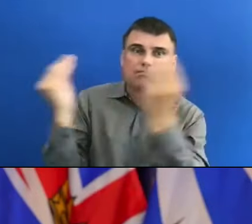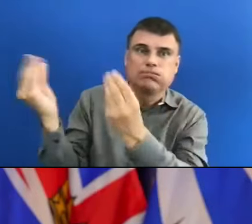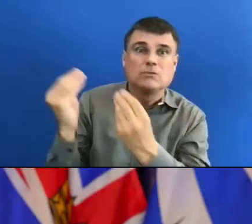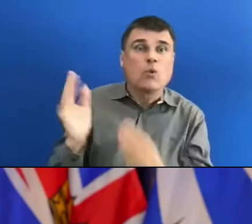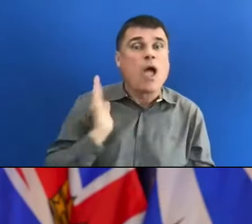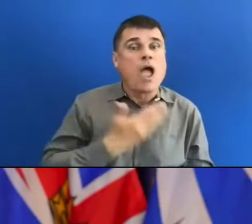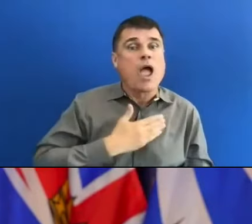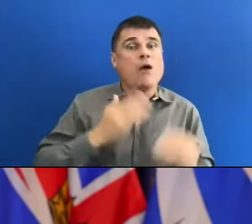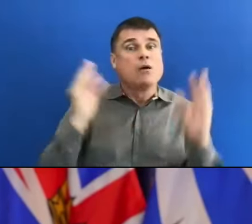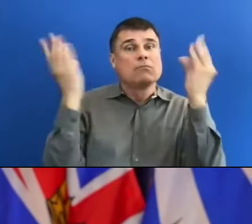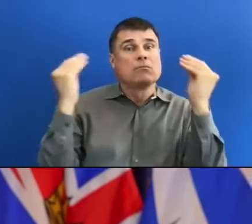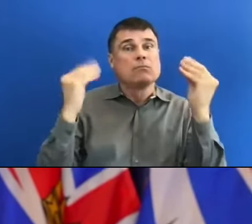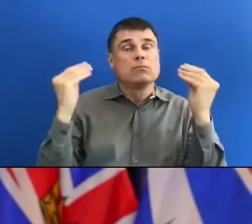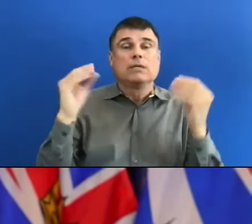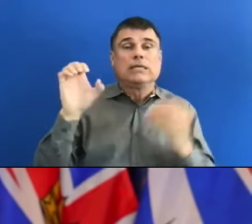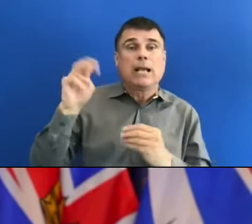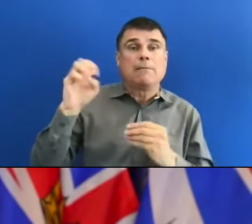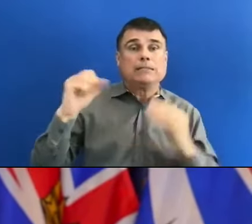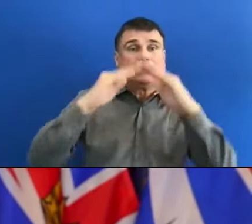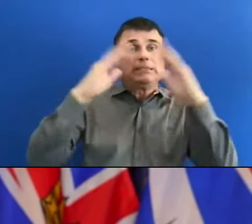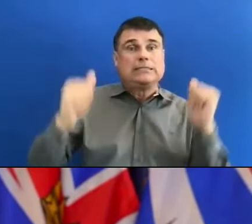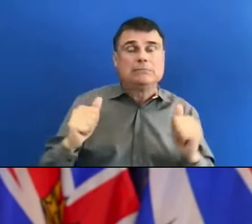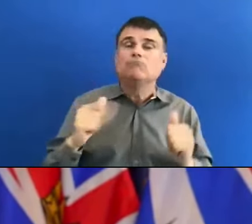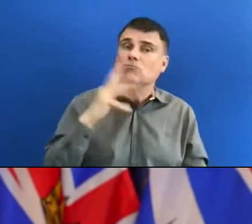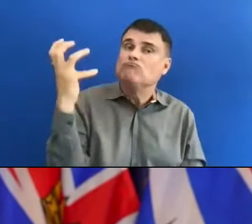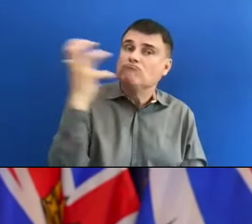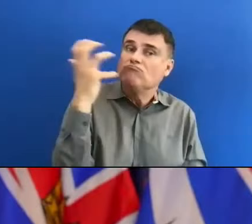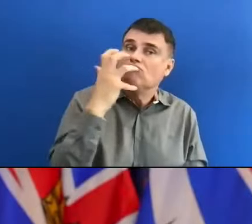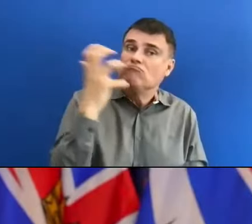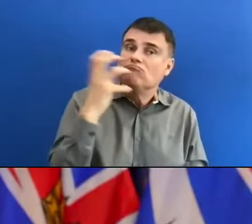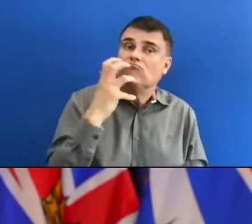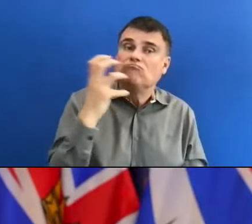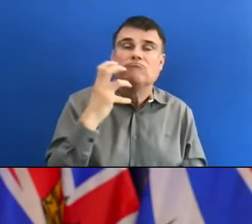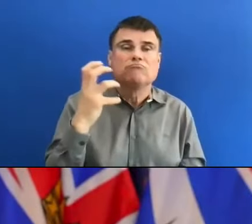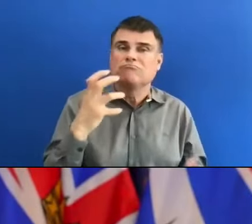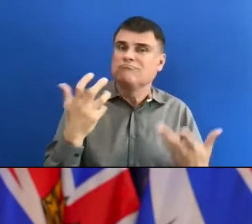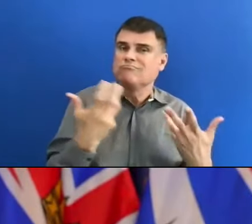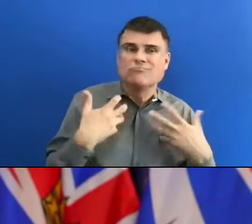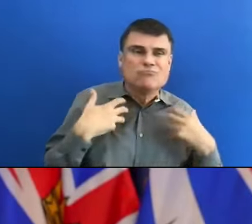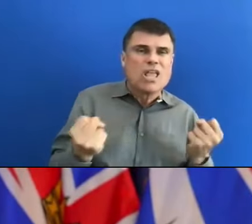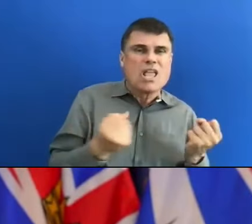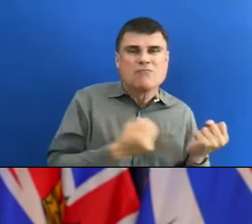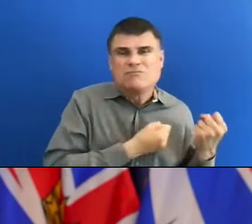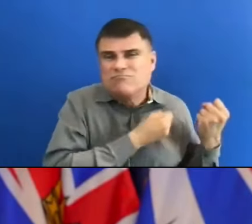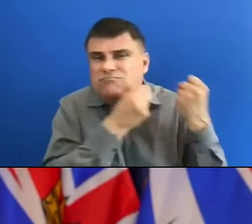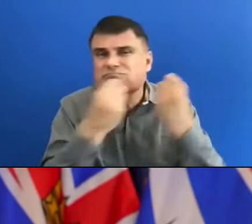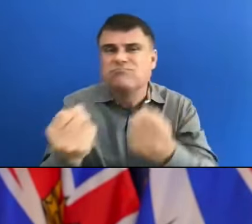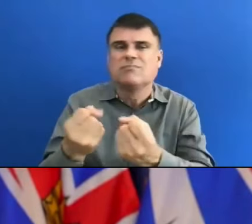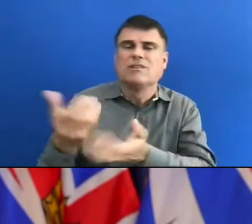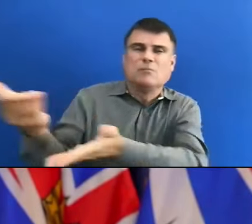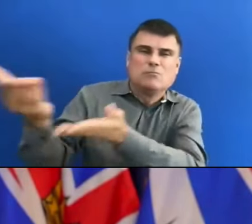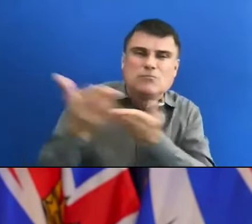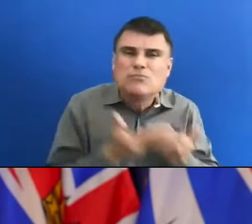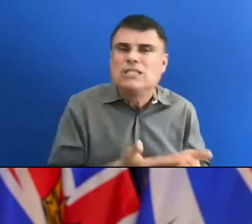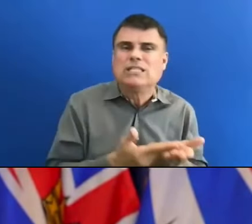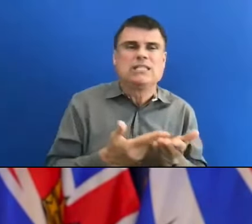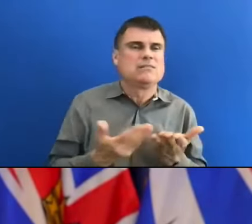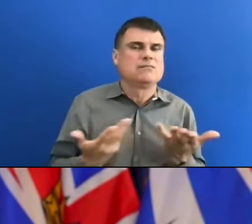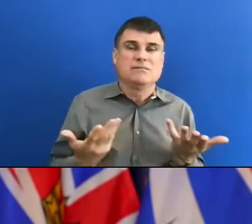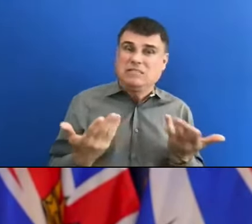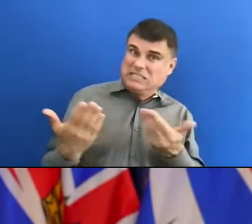do with extraordinary effort and bravery. Under the circumstances, it is a very challenging time.